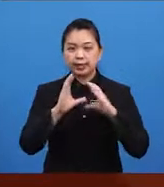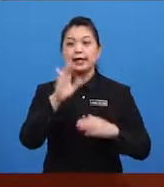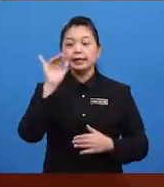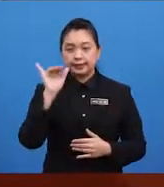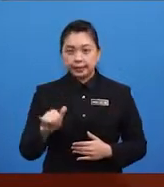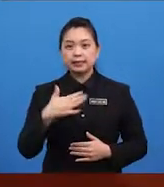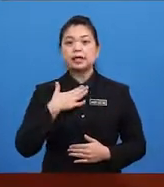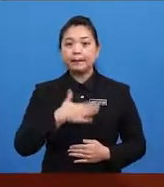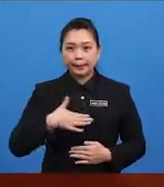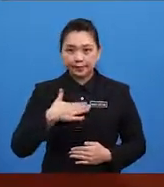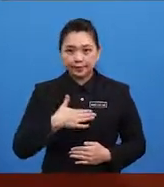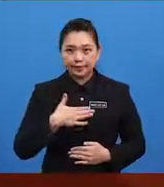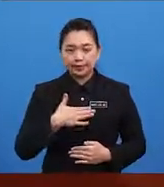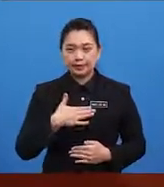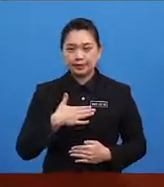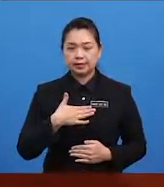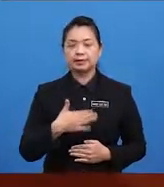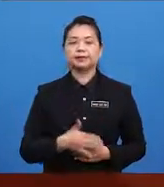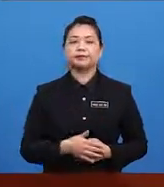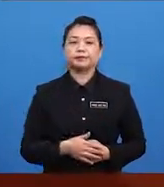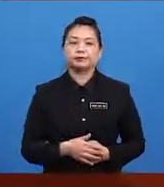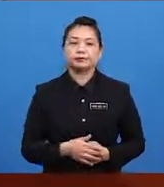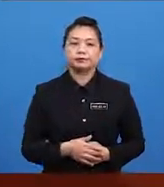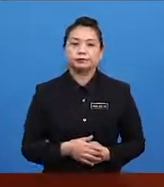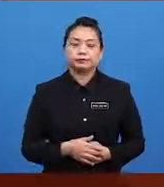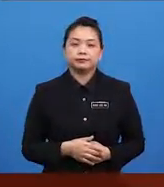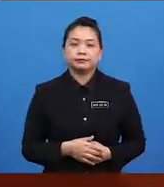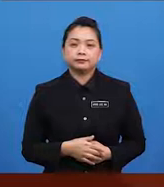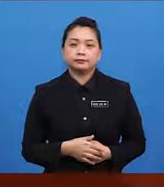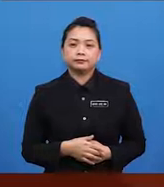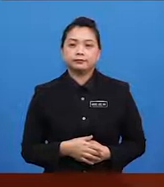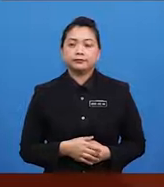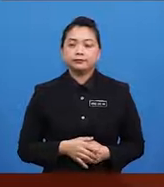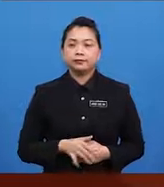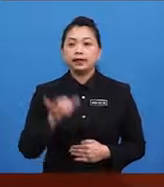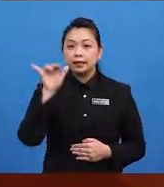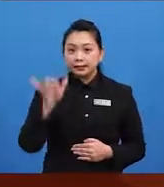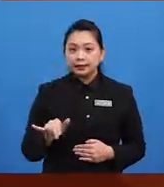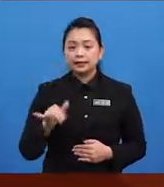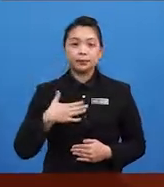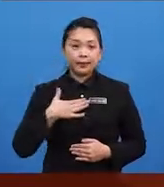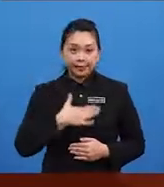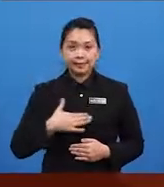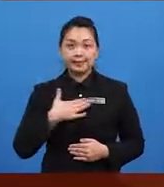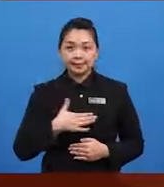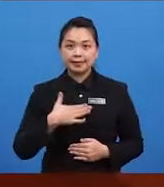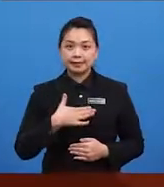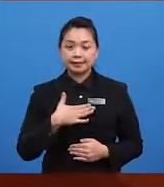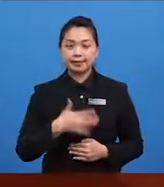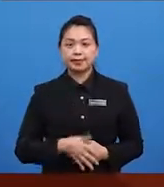please. Yes, please. Repeat after me, Yolo. Yes, please.